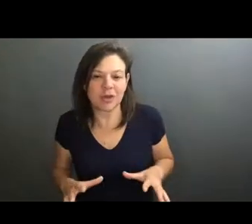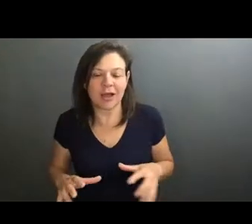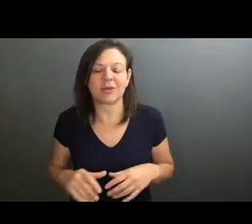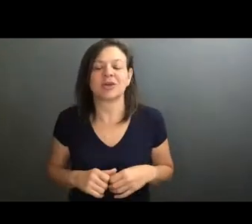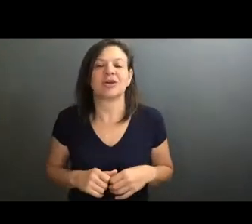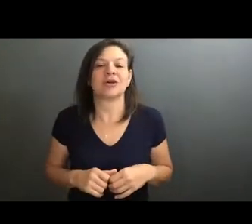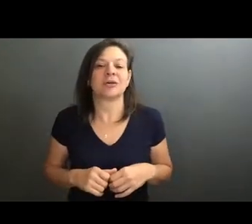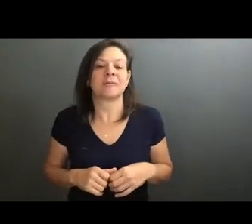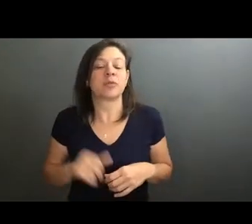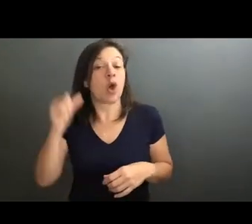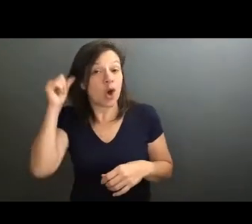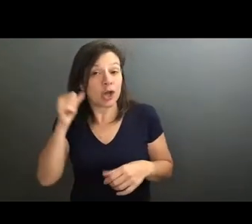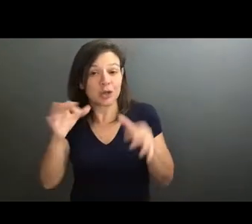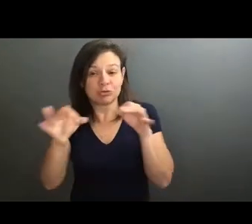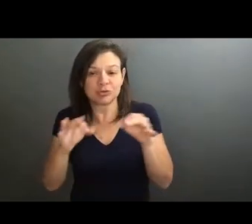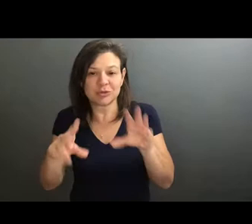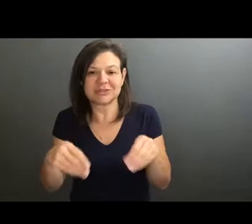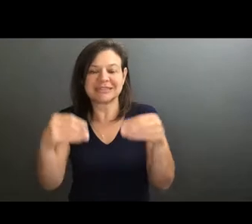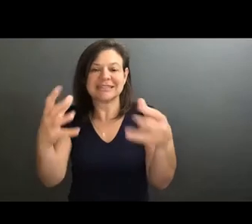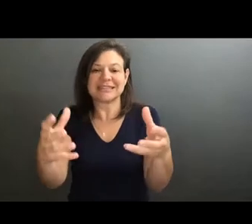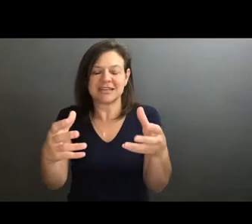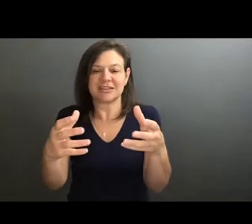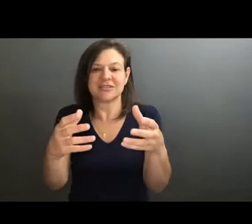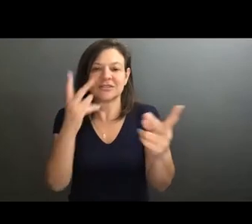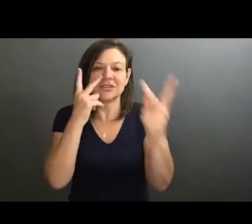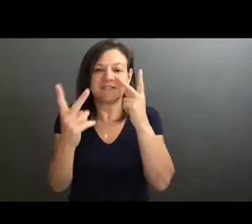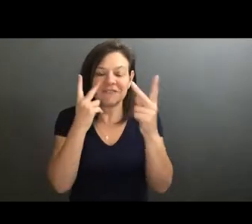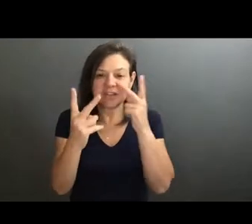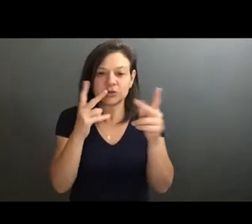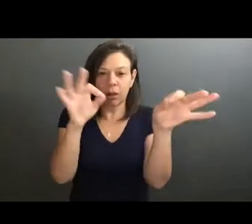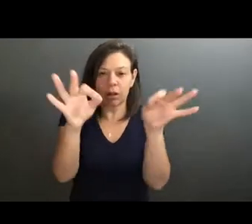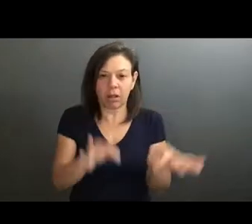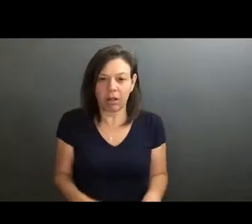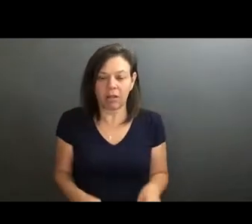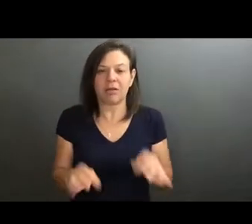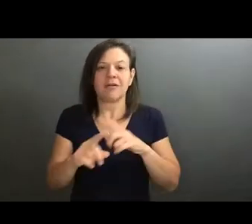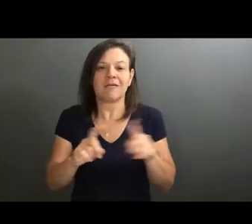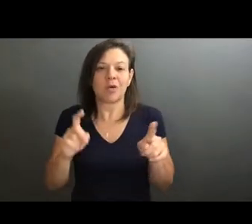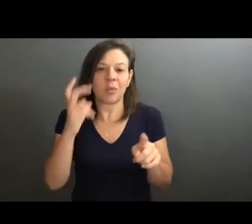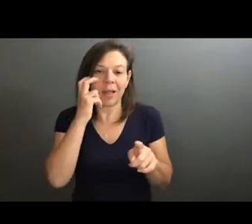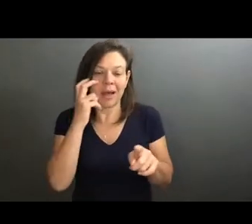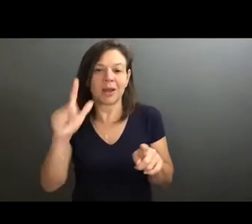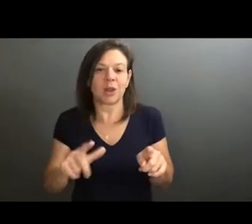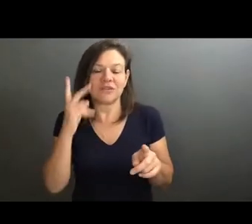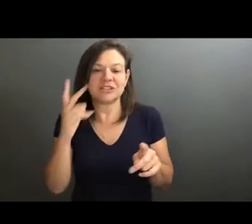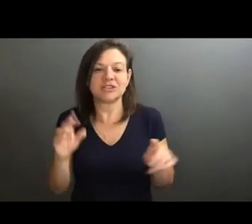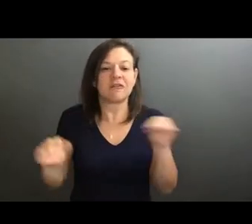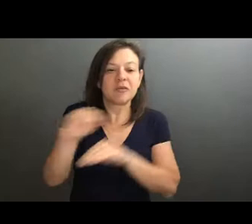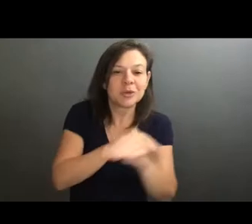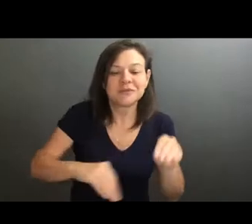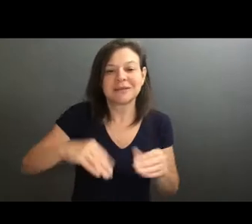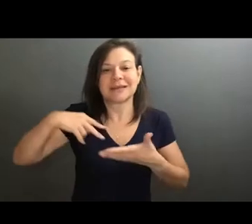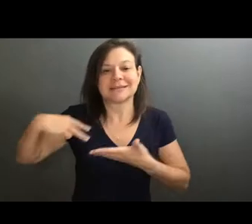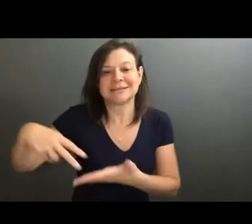description usually provides an audio description for blind and low vision users, especially with like movements such as dance or theater.